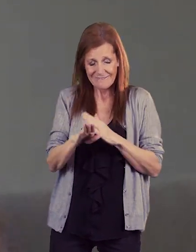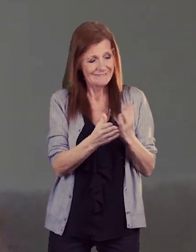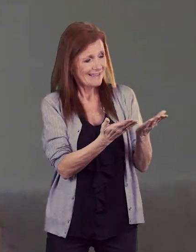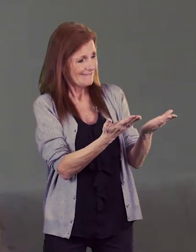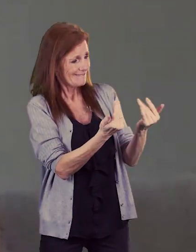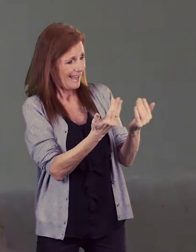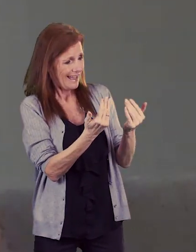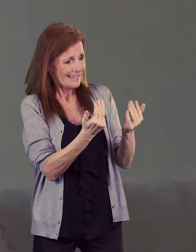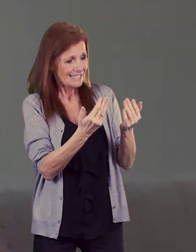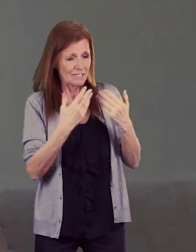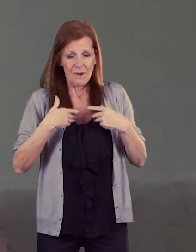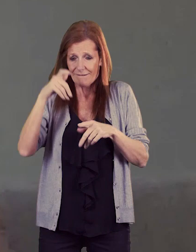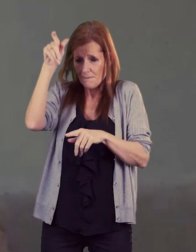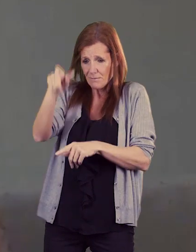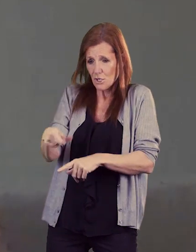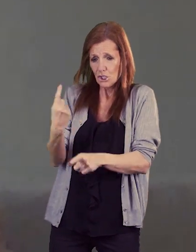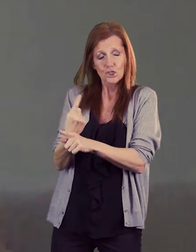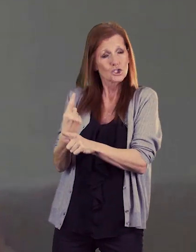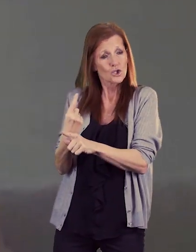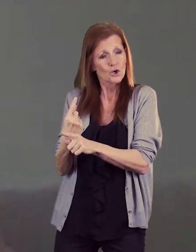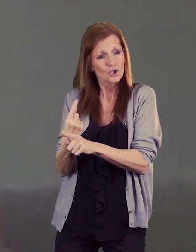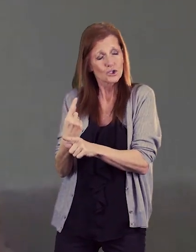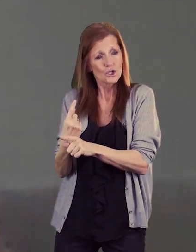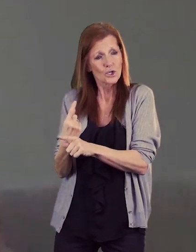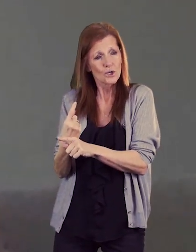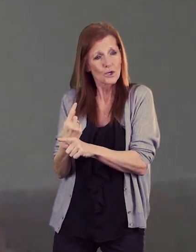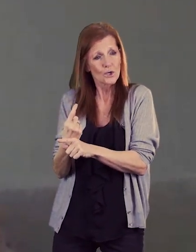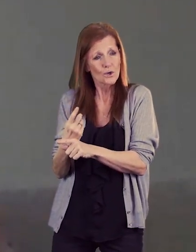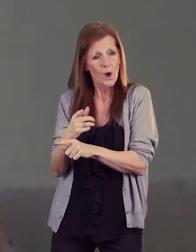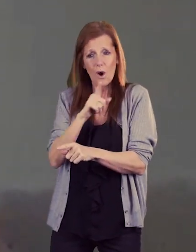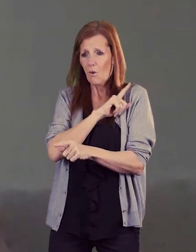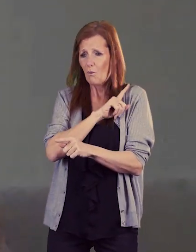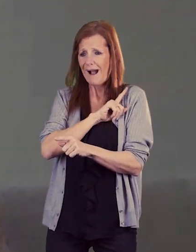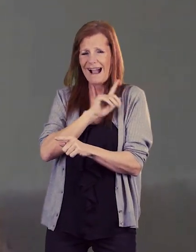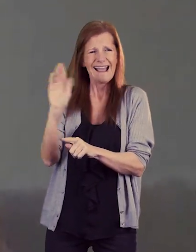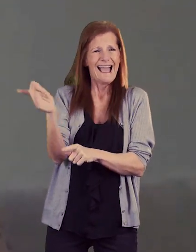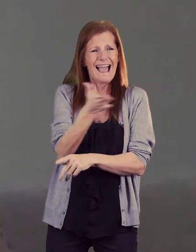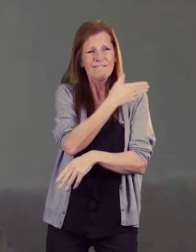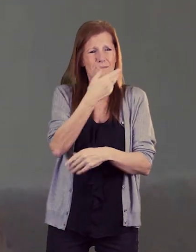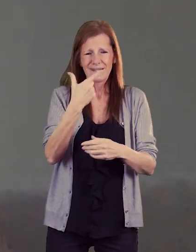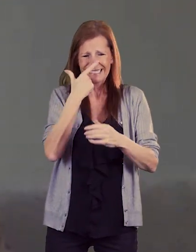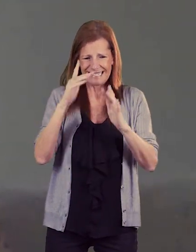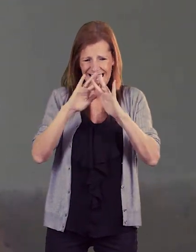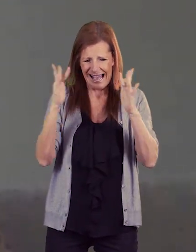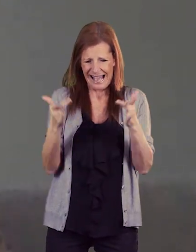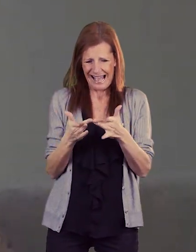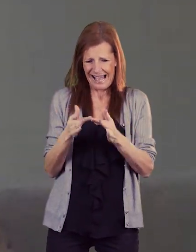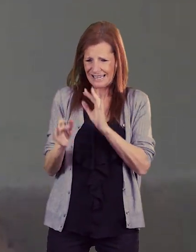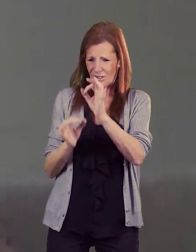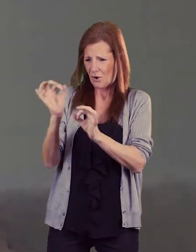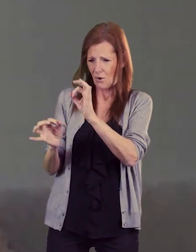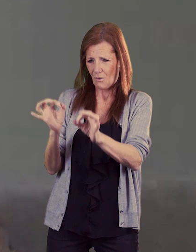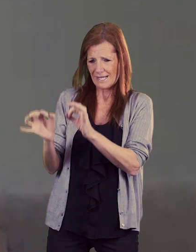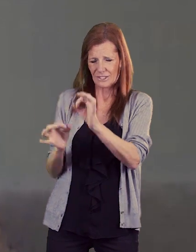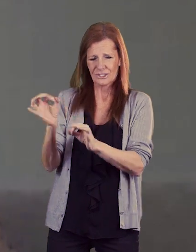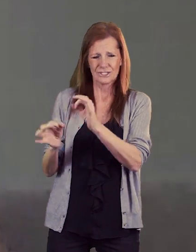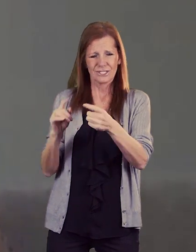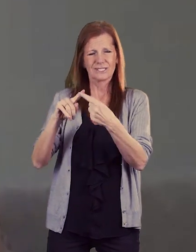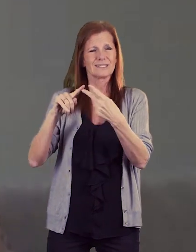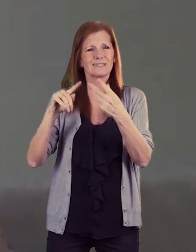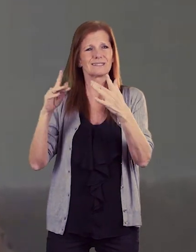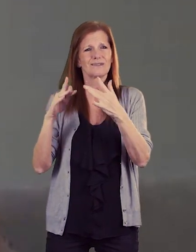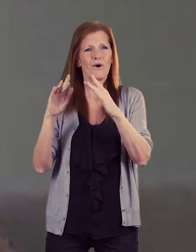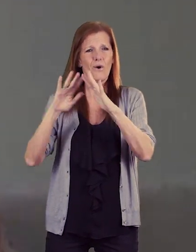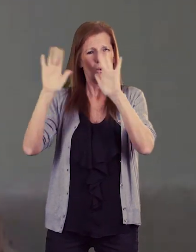someone for me to speak to because not everybody's a tech whiz not everybody can go online and post questions or go on their